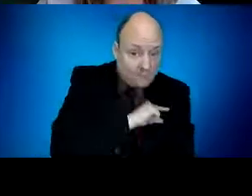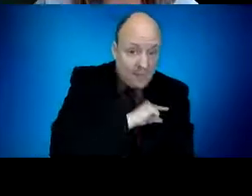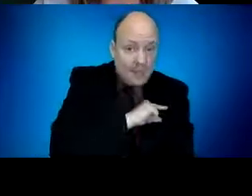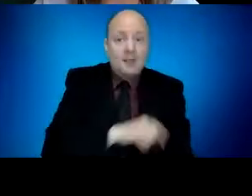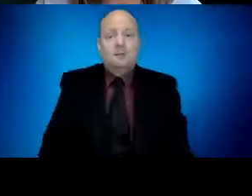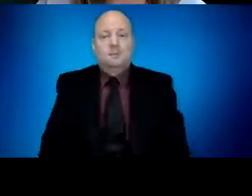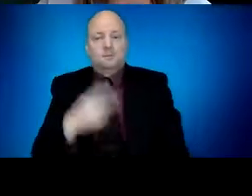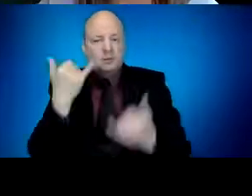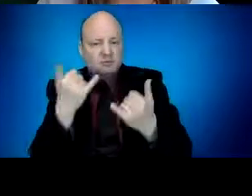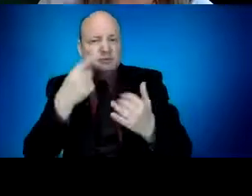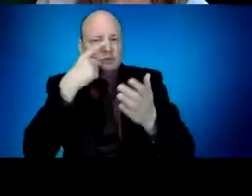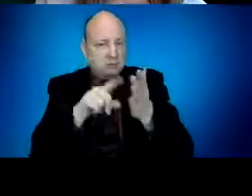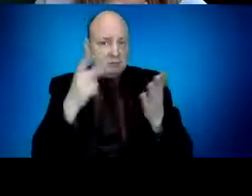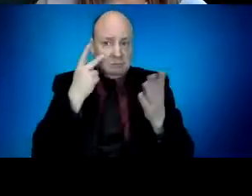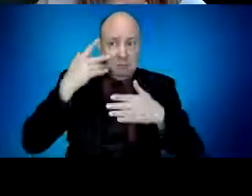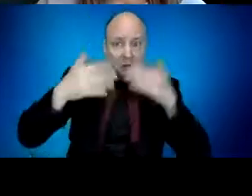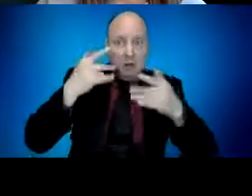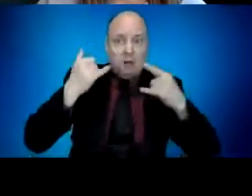turn things over to Dr. Melissa Sutton.